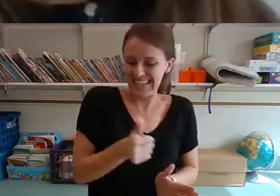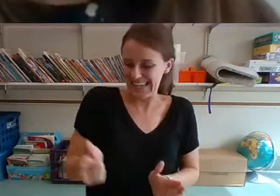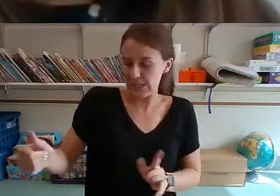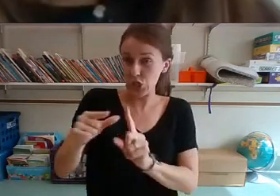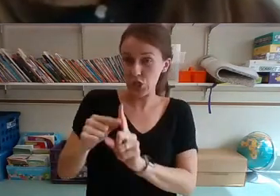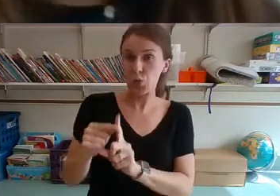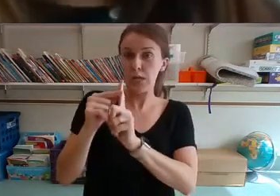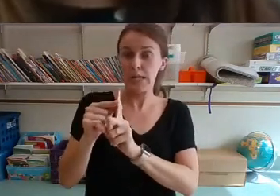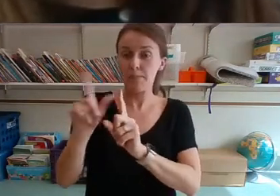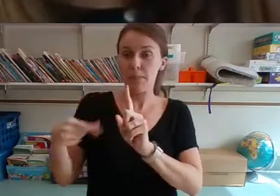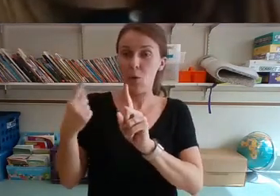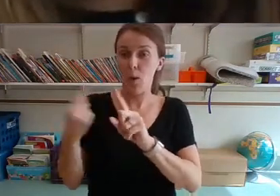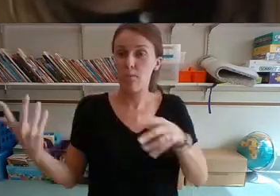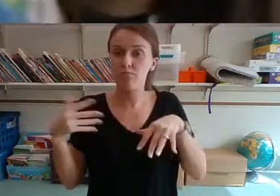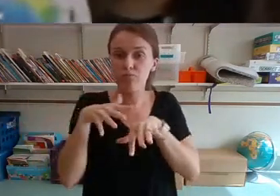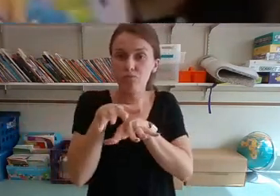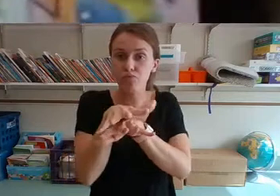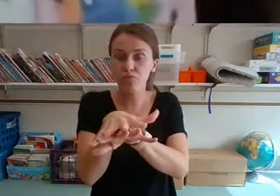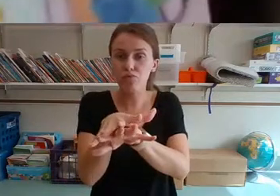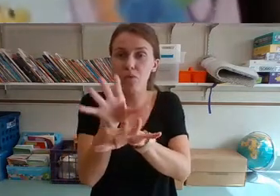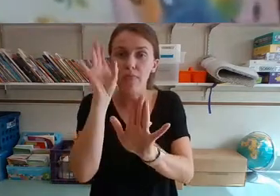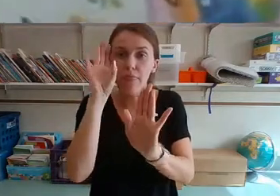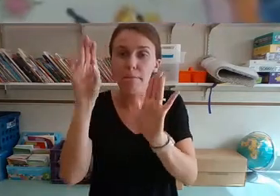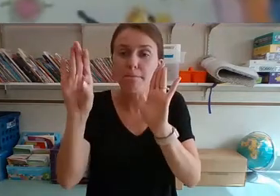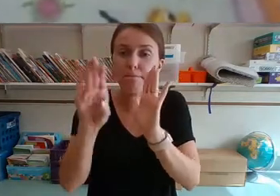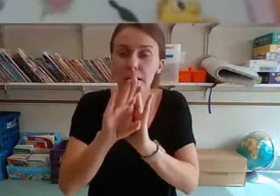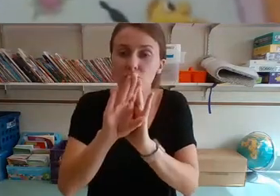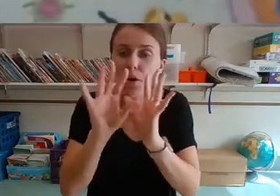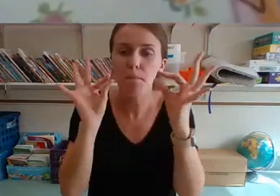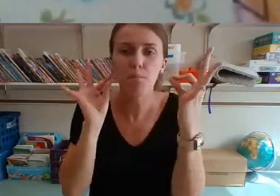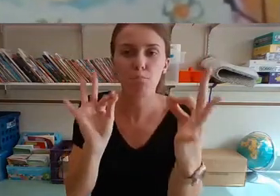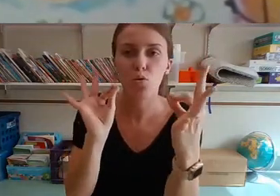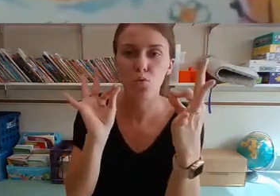But when we get together, the picture is complete.